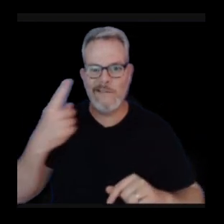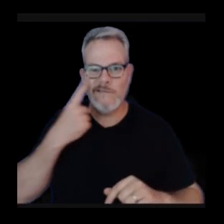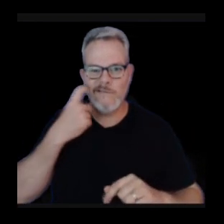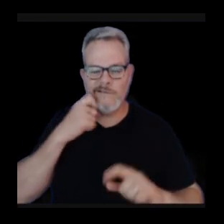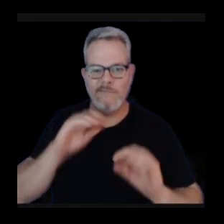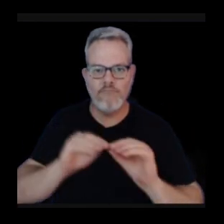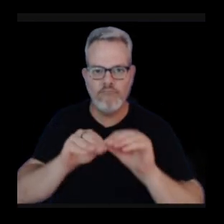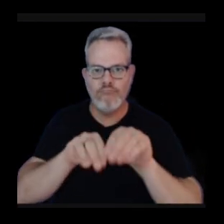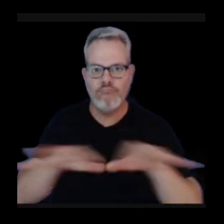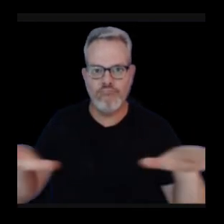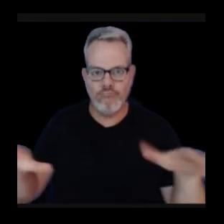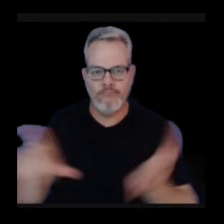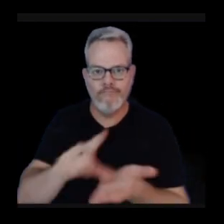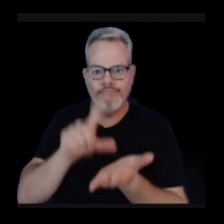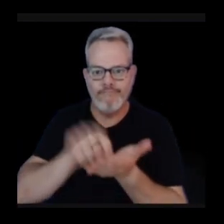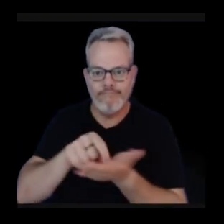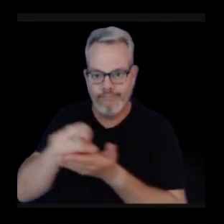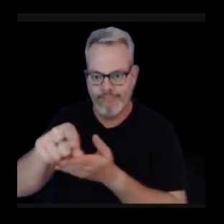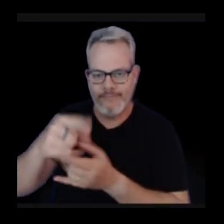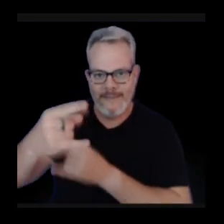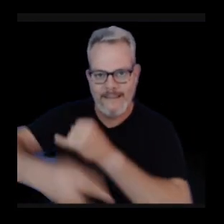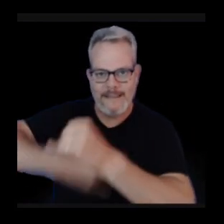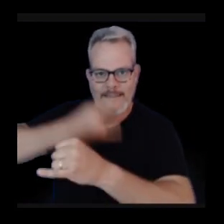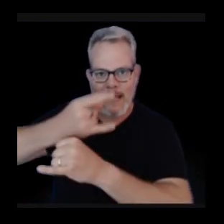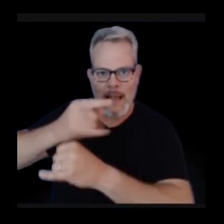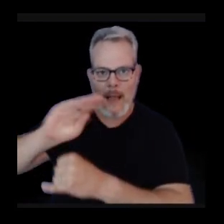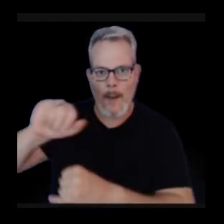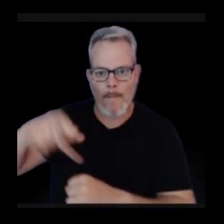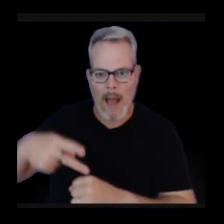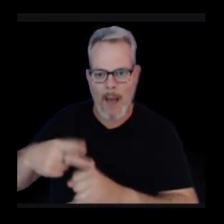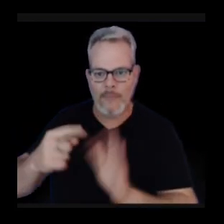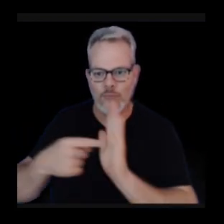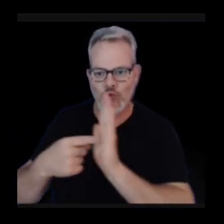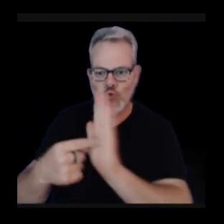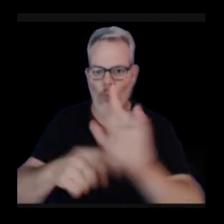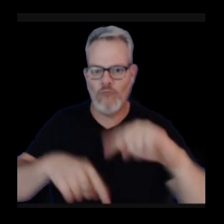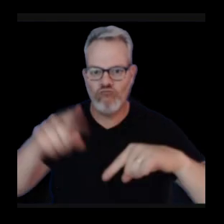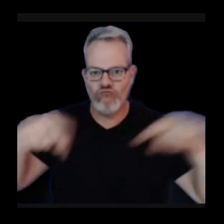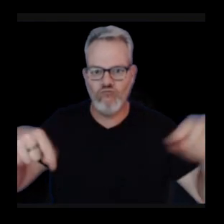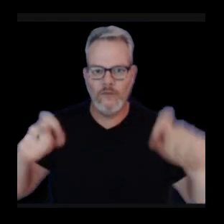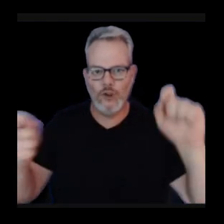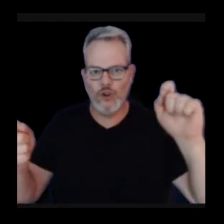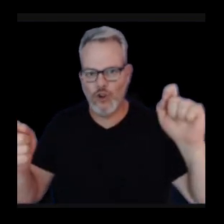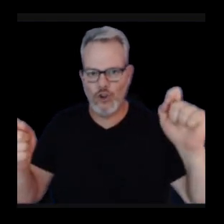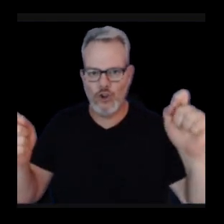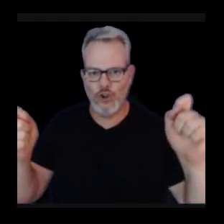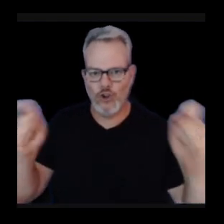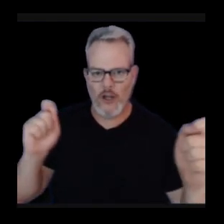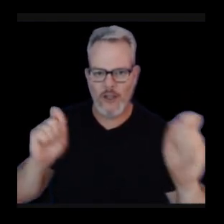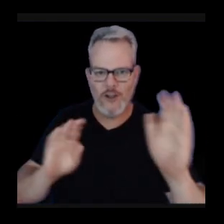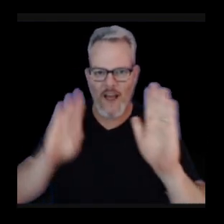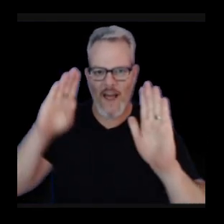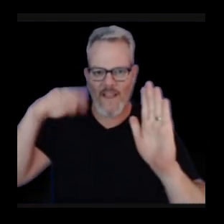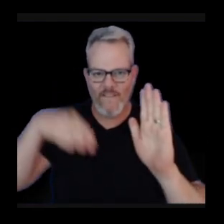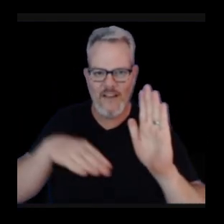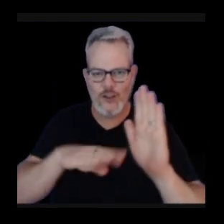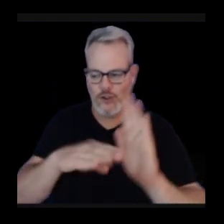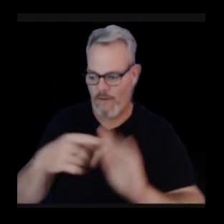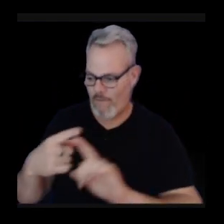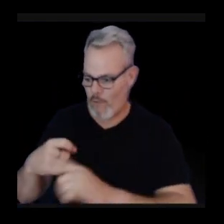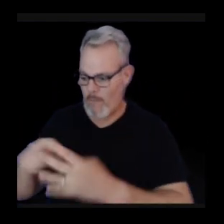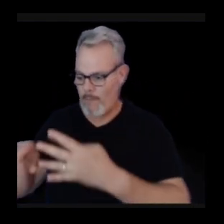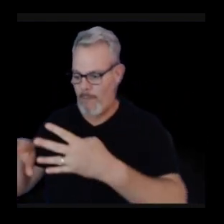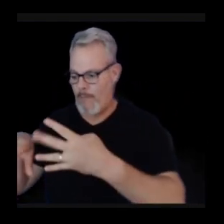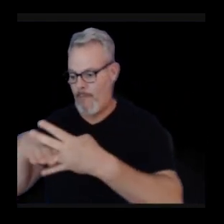showing the change in elevation over a two-week period from mid-April to early May.